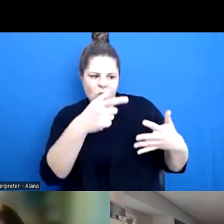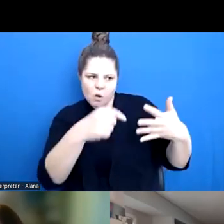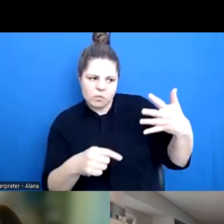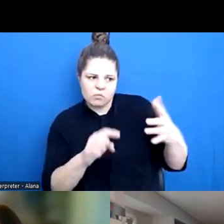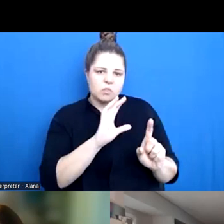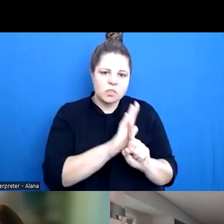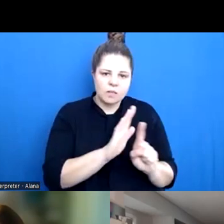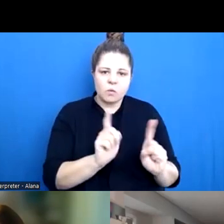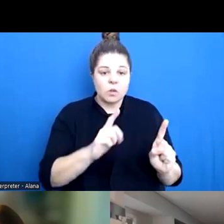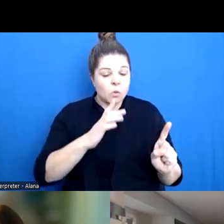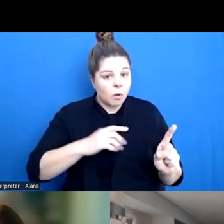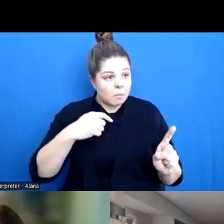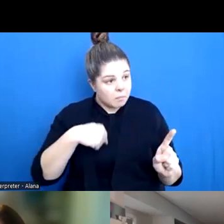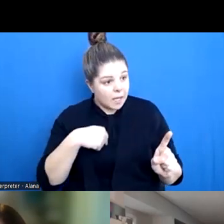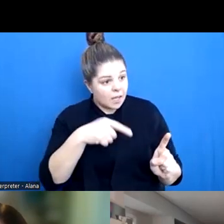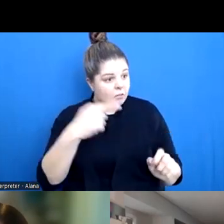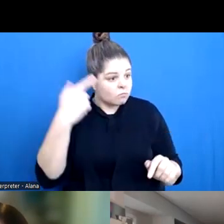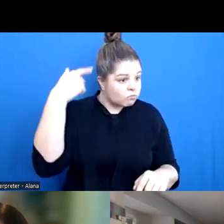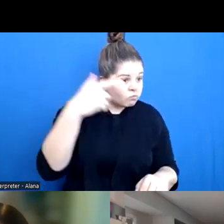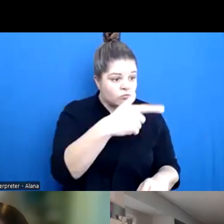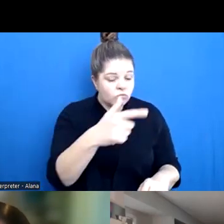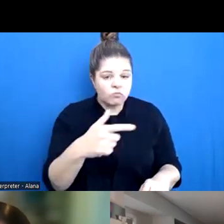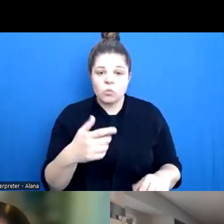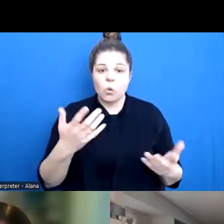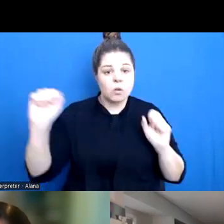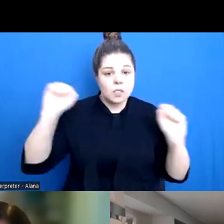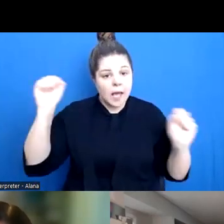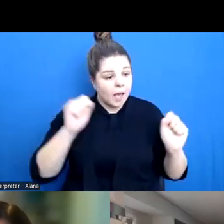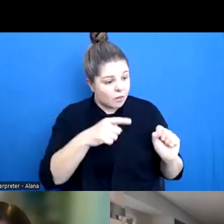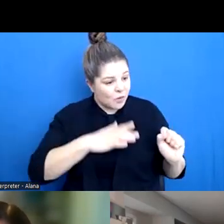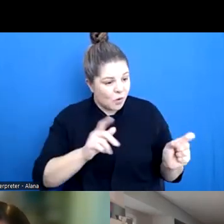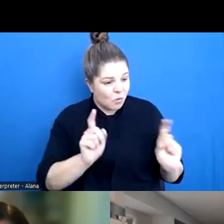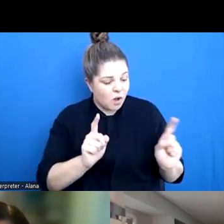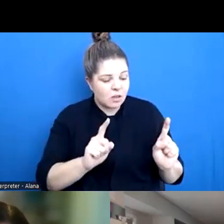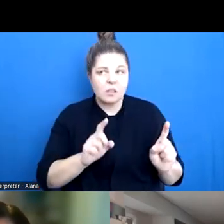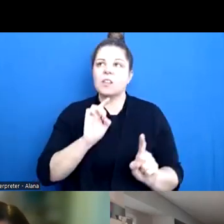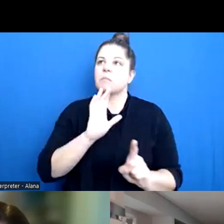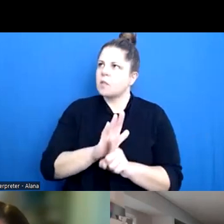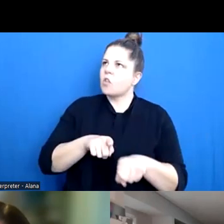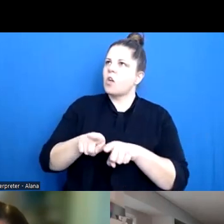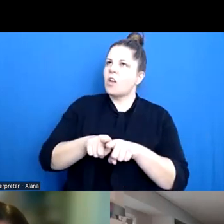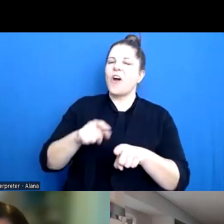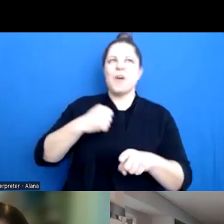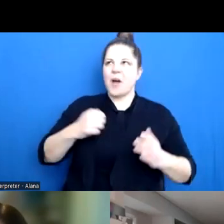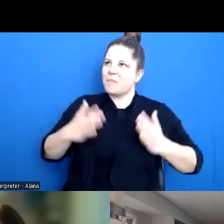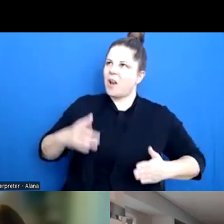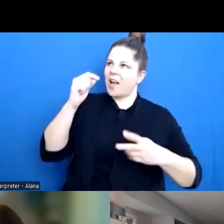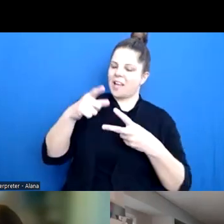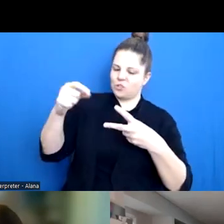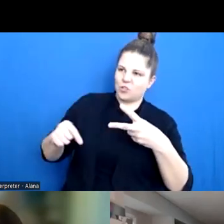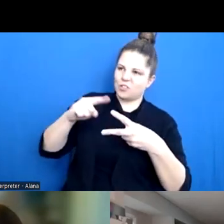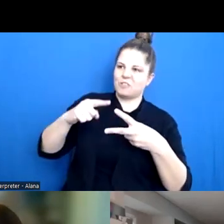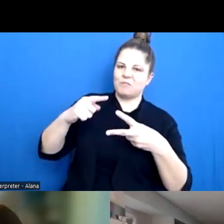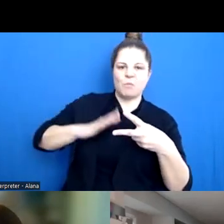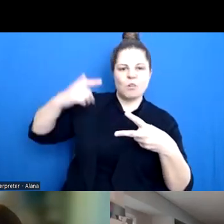like, okay, would you like me to blow dry your hair today? Or would you like me to dry it with a towel? So they're still having body autonomy and choice over what they're doing, and they're still